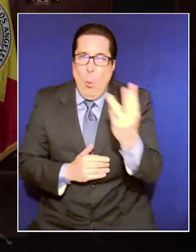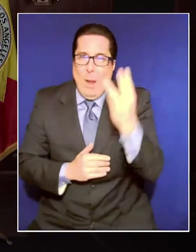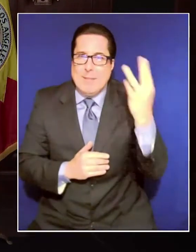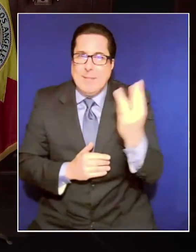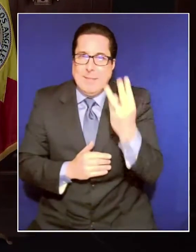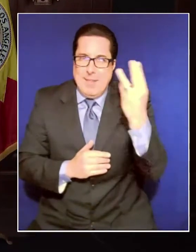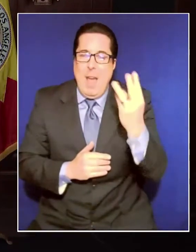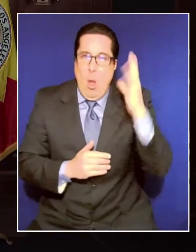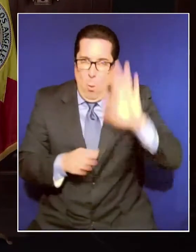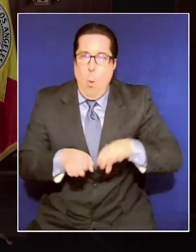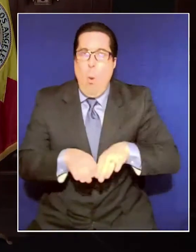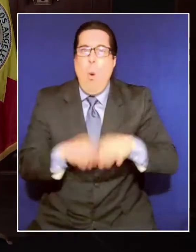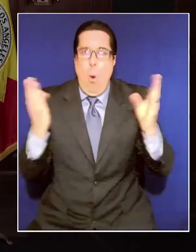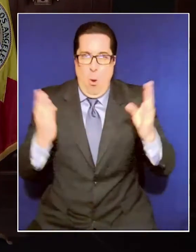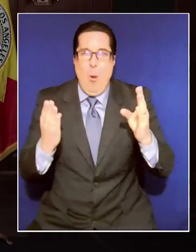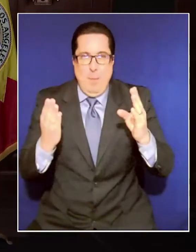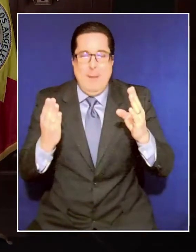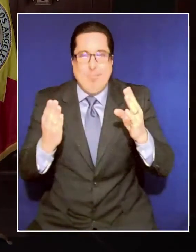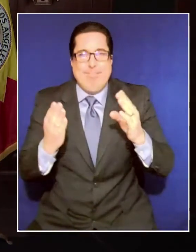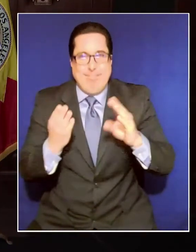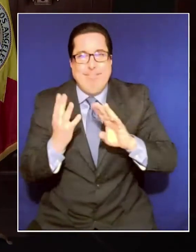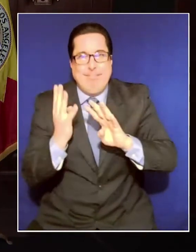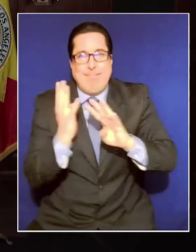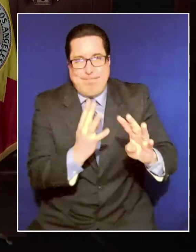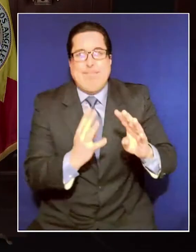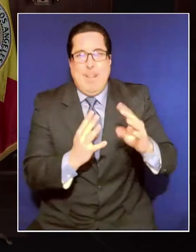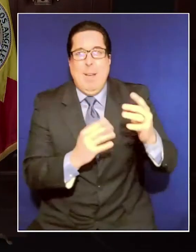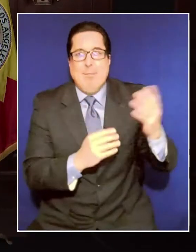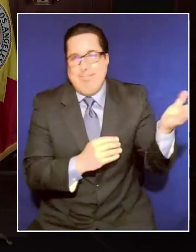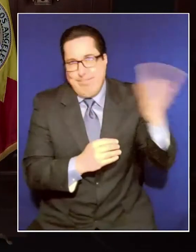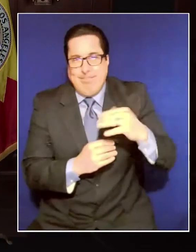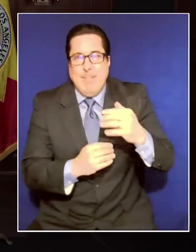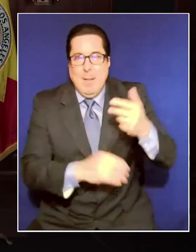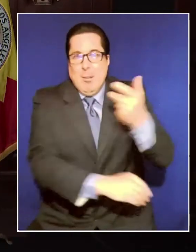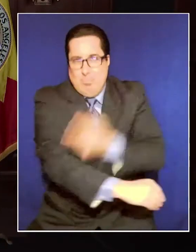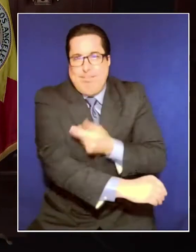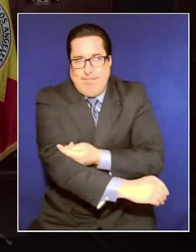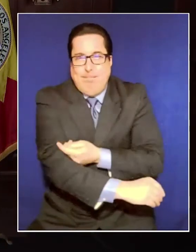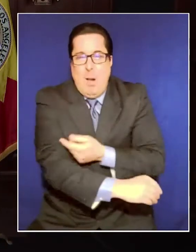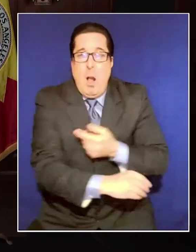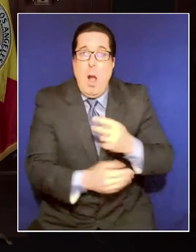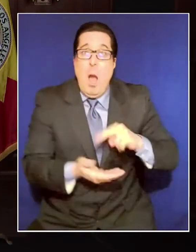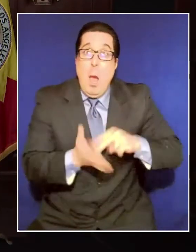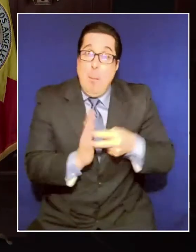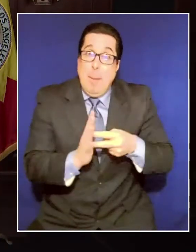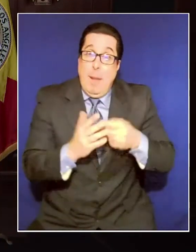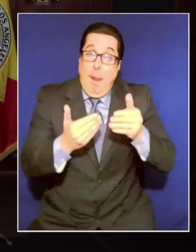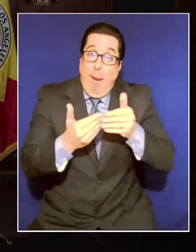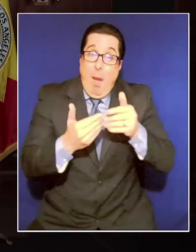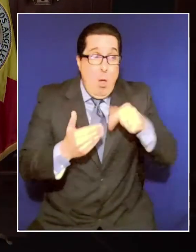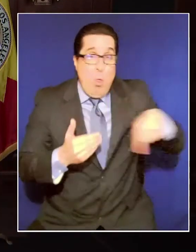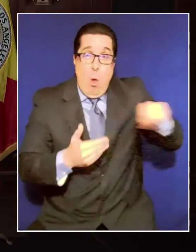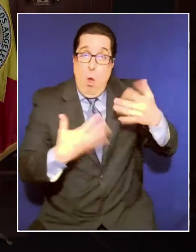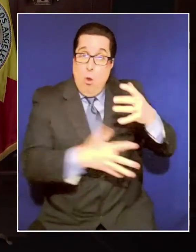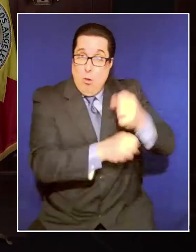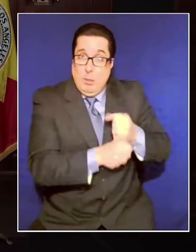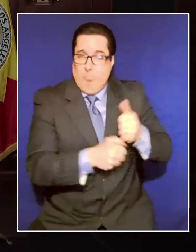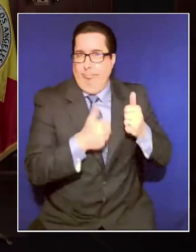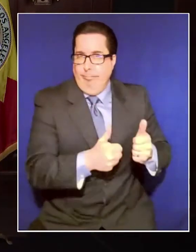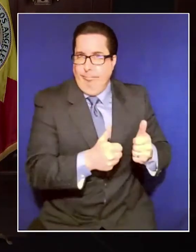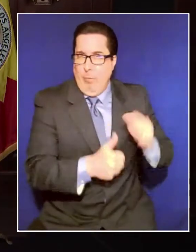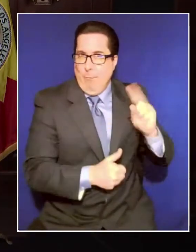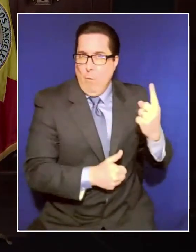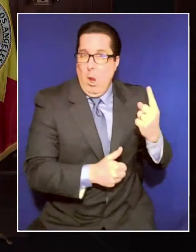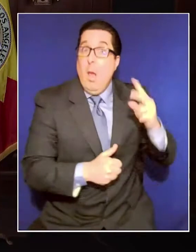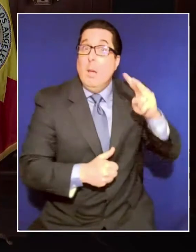again. And this will not affect those who are waiting for a second dose, but it will prevent us from moving forward with new first doses until we get